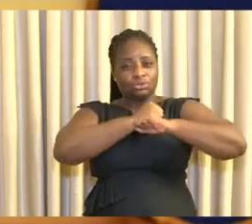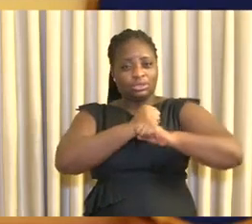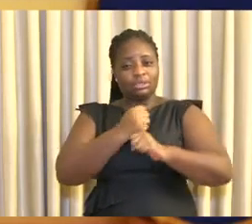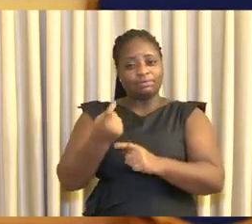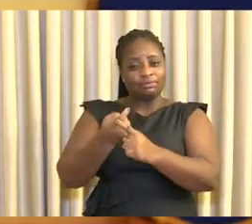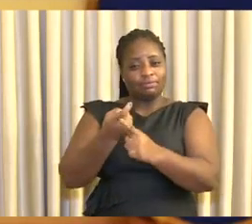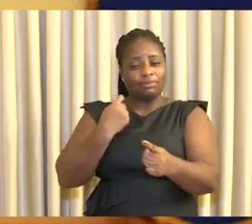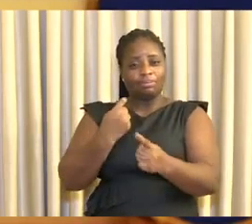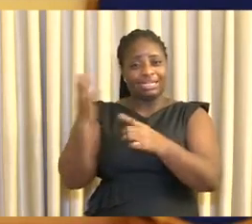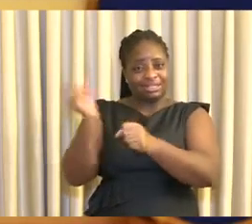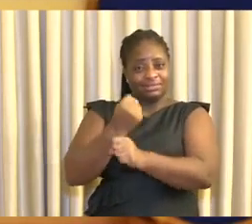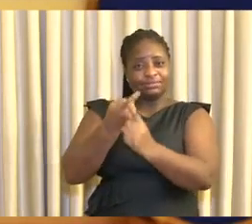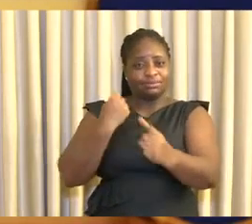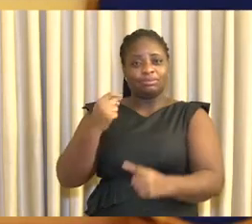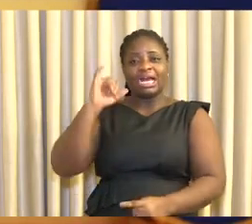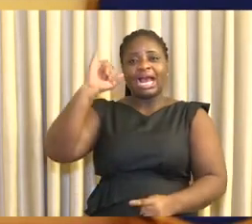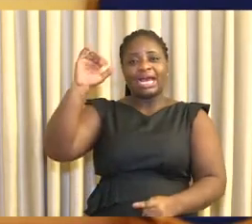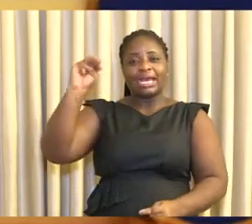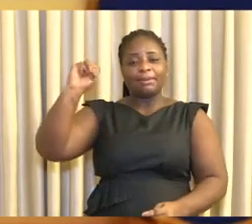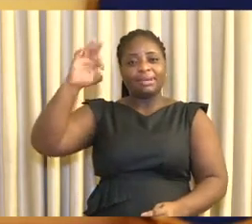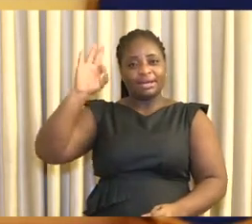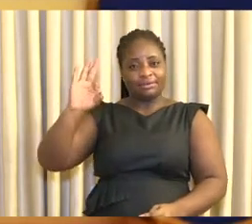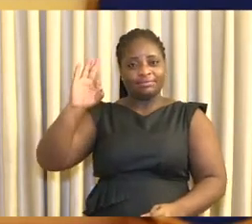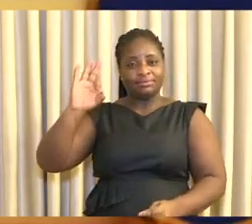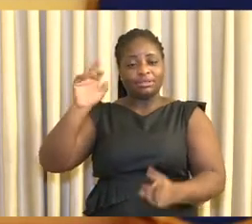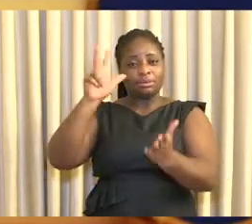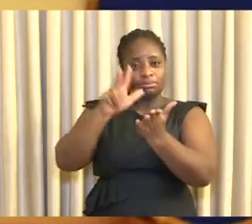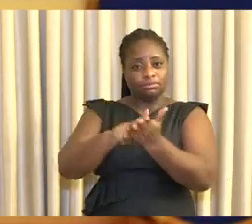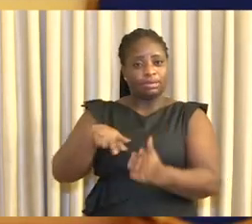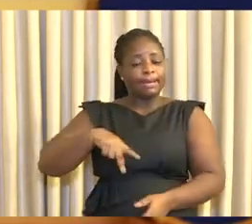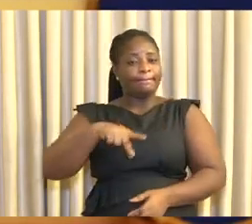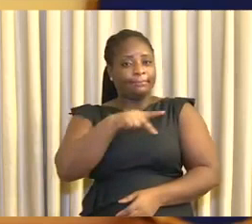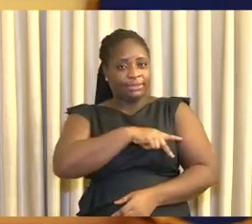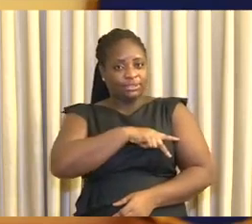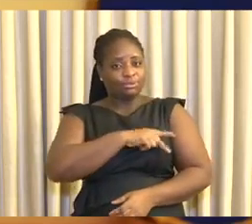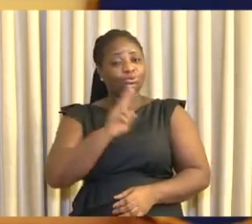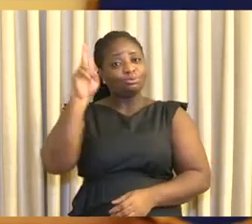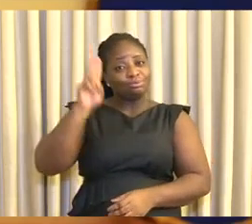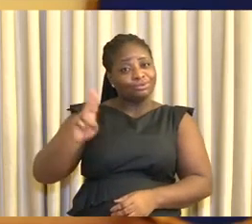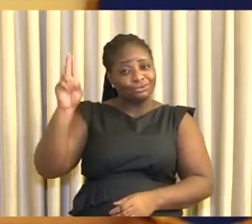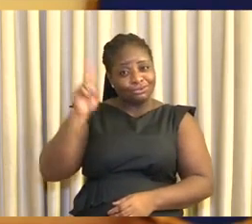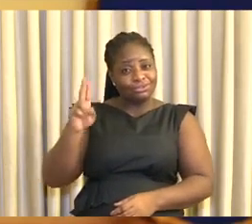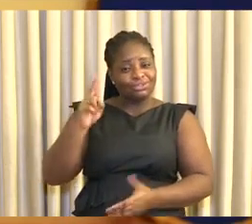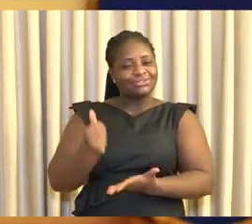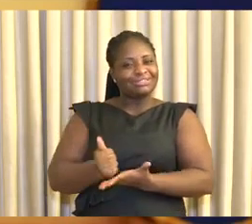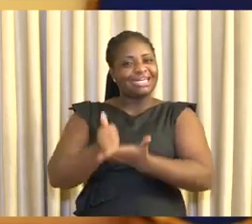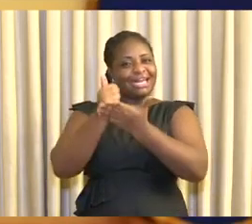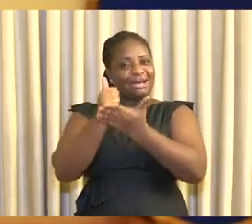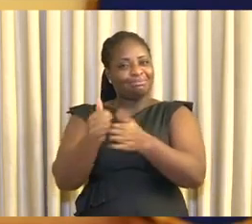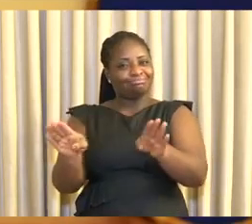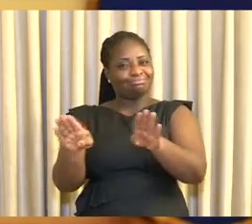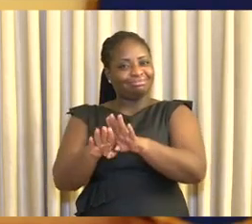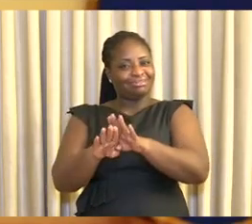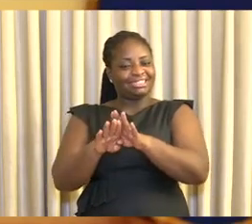help close the financing gap that has been created by the pandemic through shortfalls in revenues and